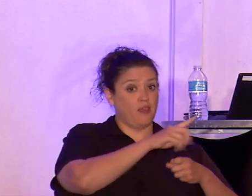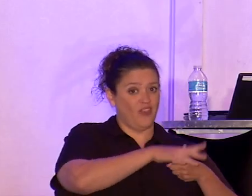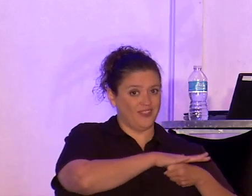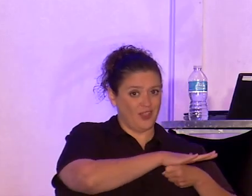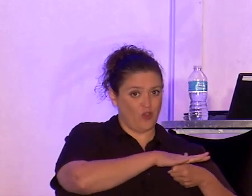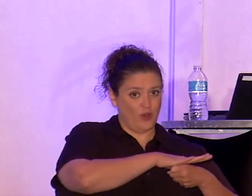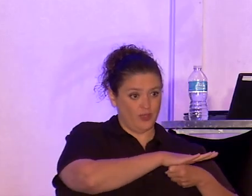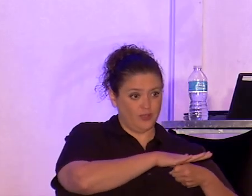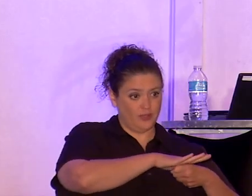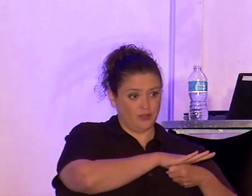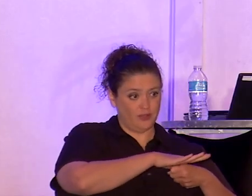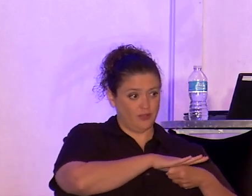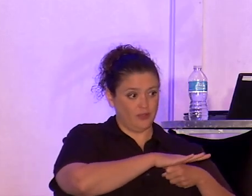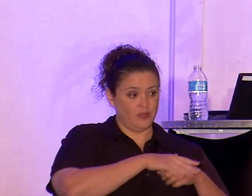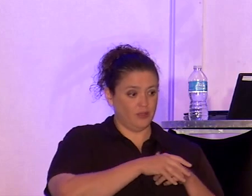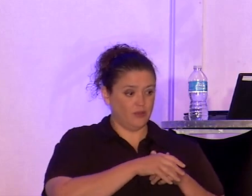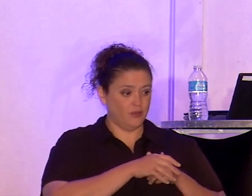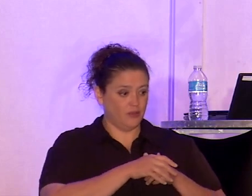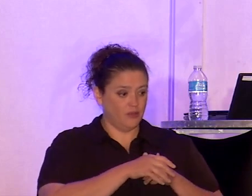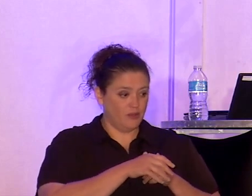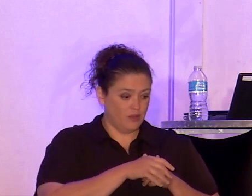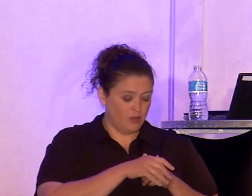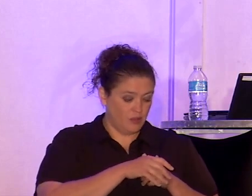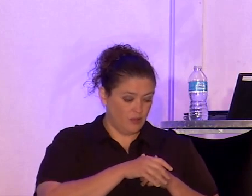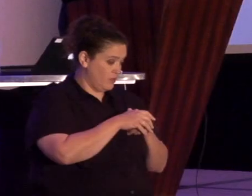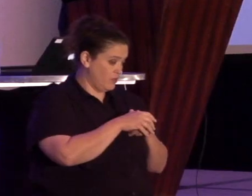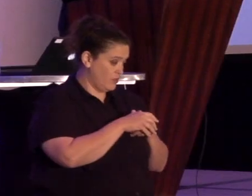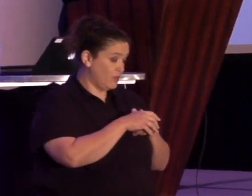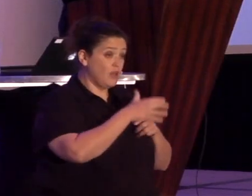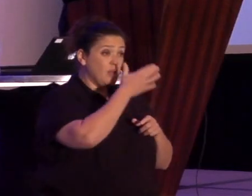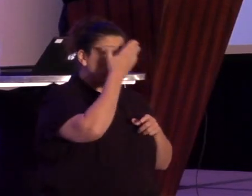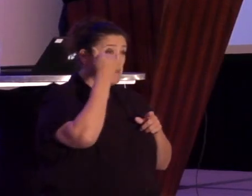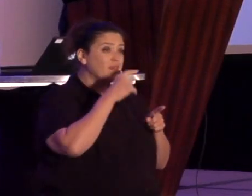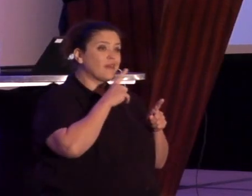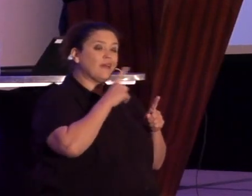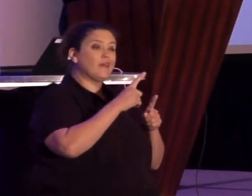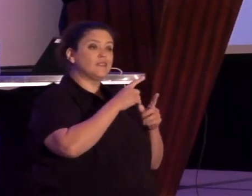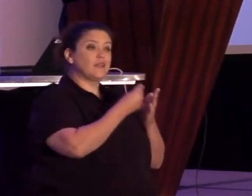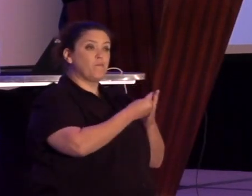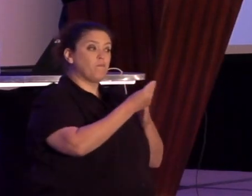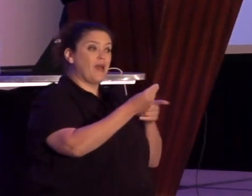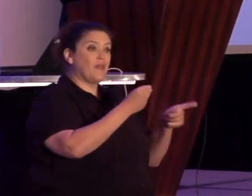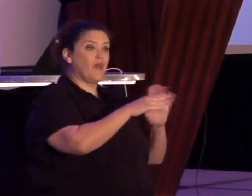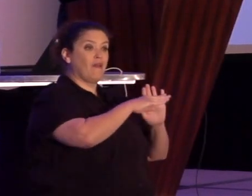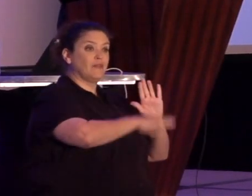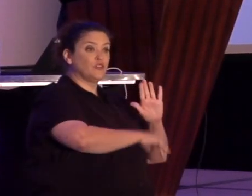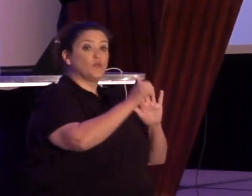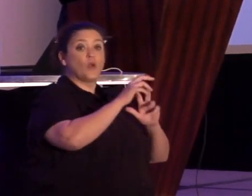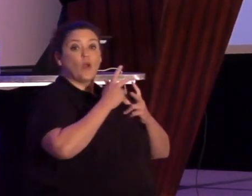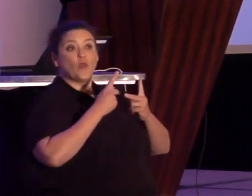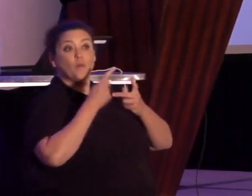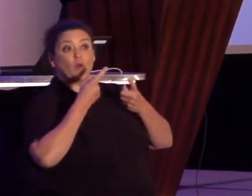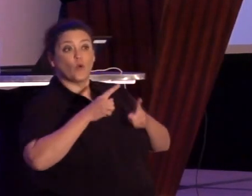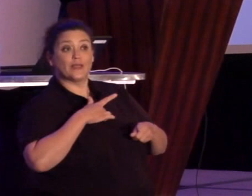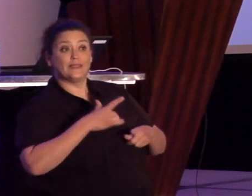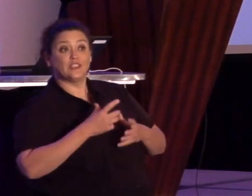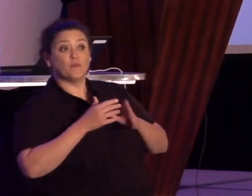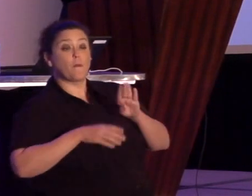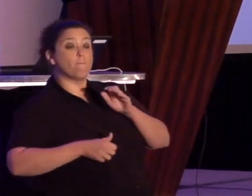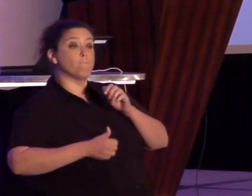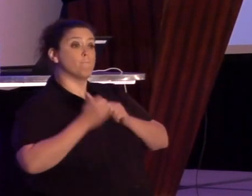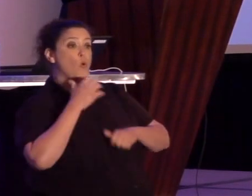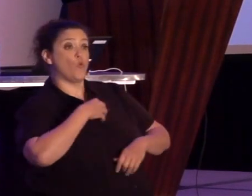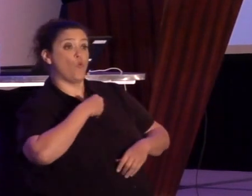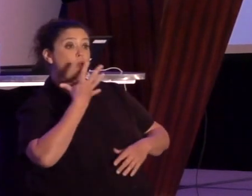because they've been priced out of wealthier enclaves, traditionally white strongholds like West